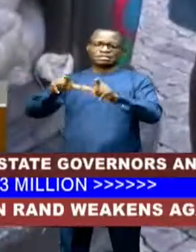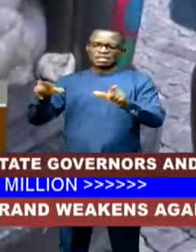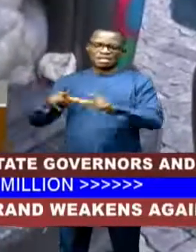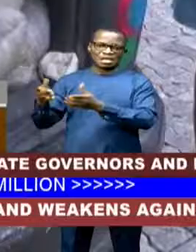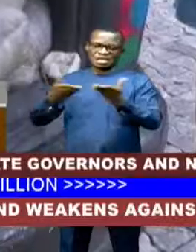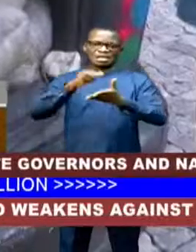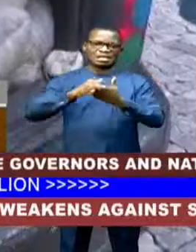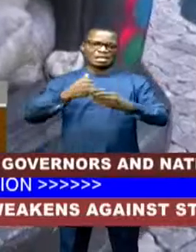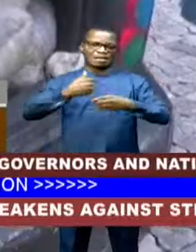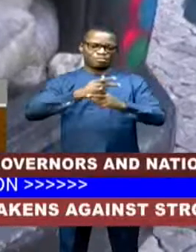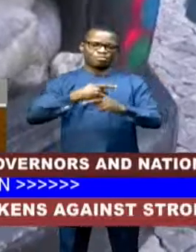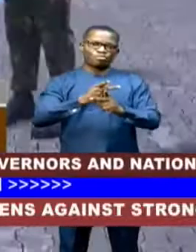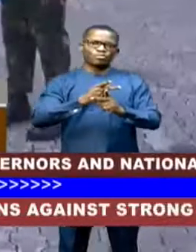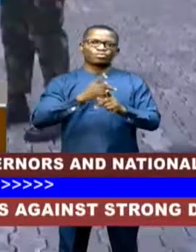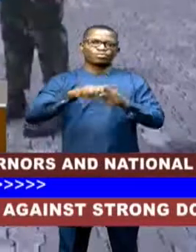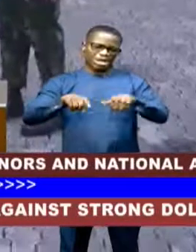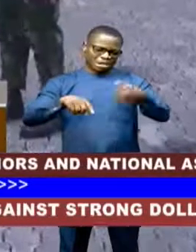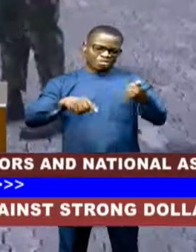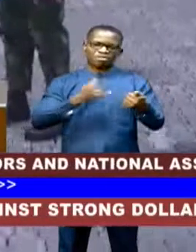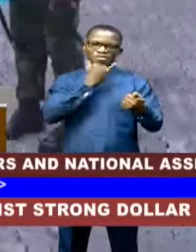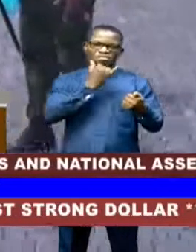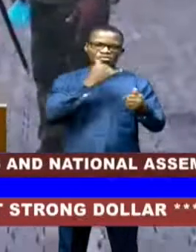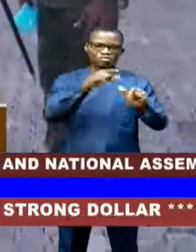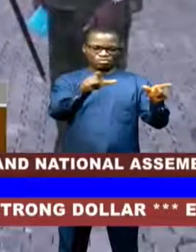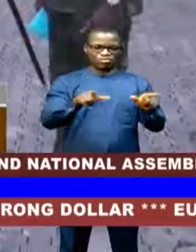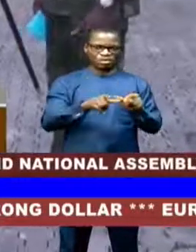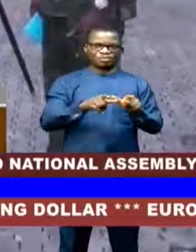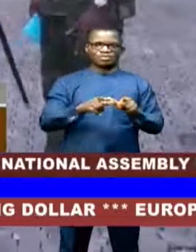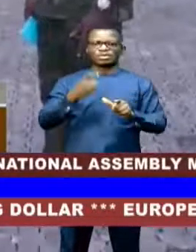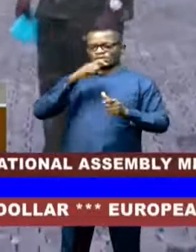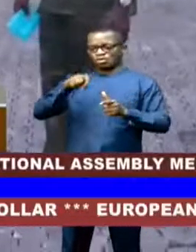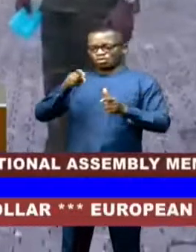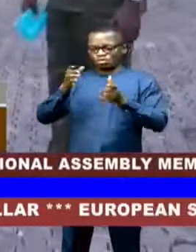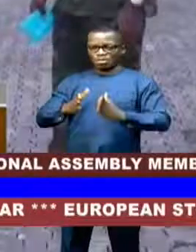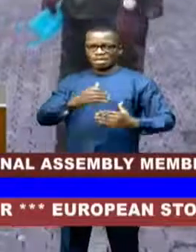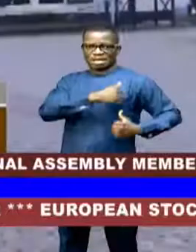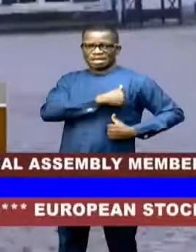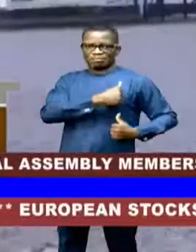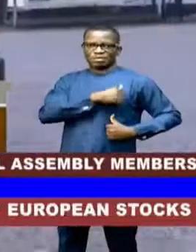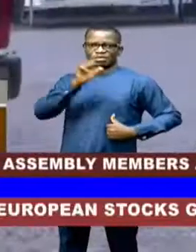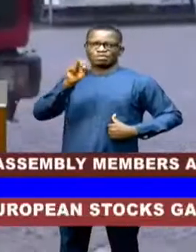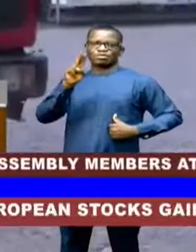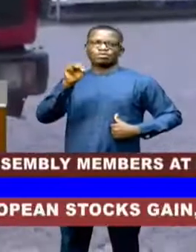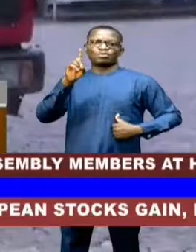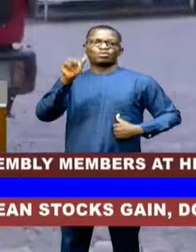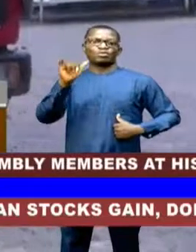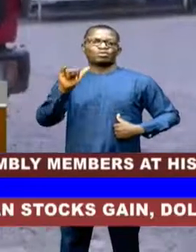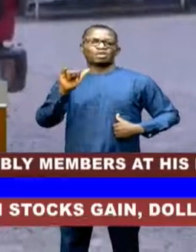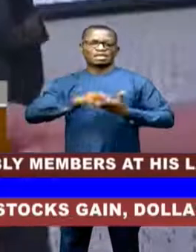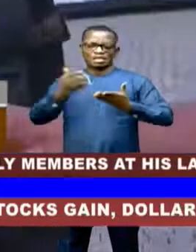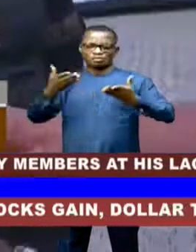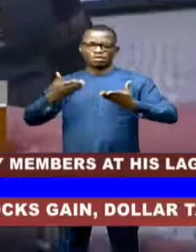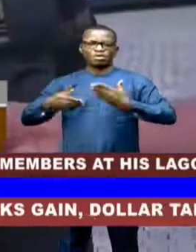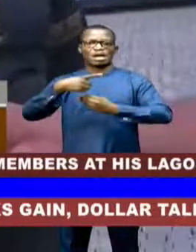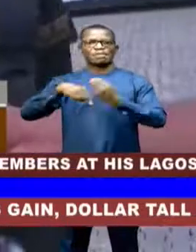products to another illegally refined site. The commander, NNS Soro, Commodore Sunday Larkin, who resumed